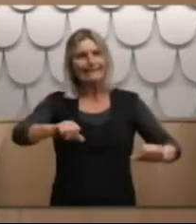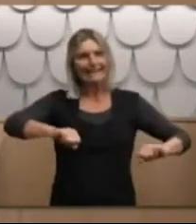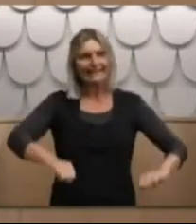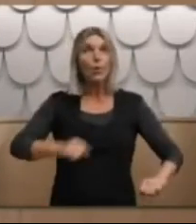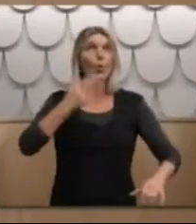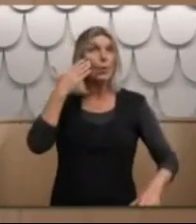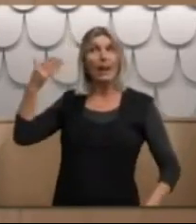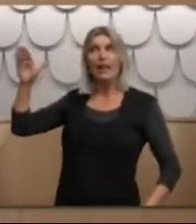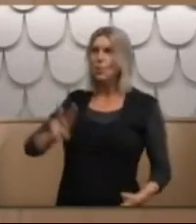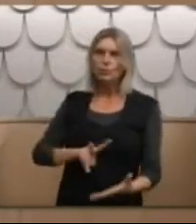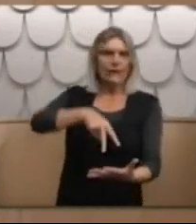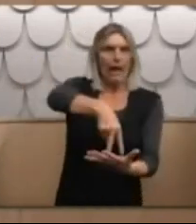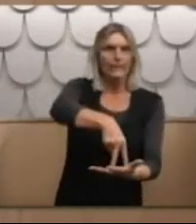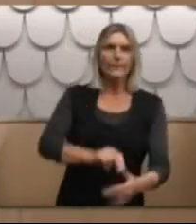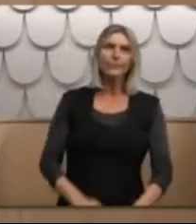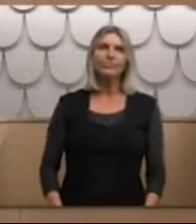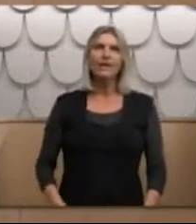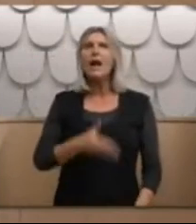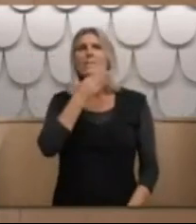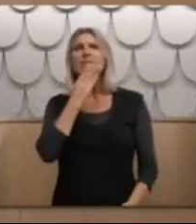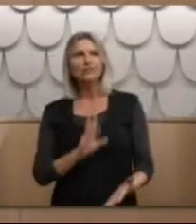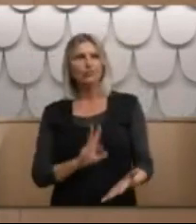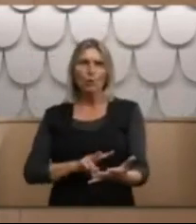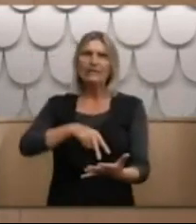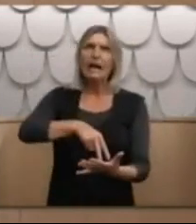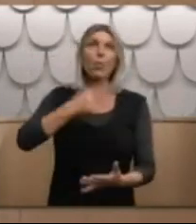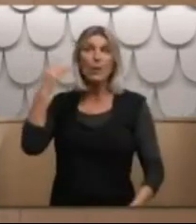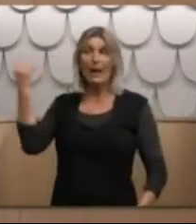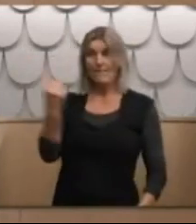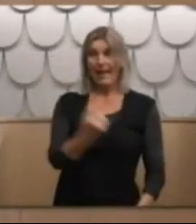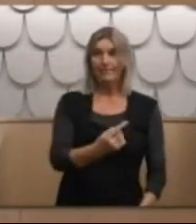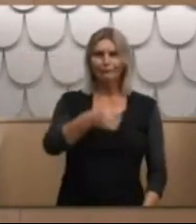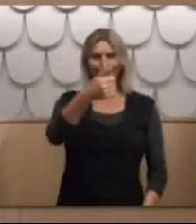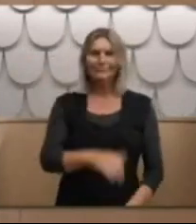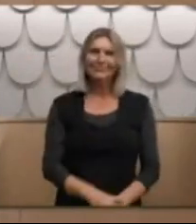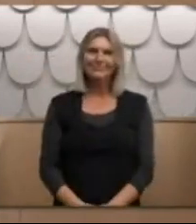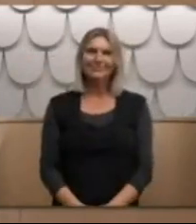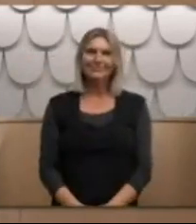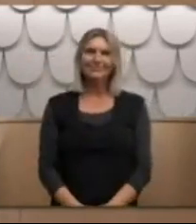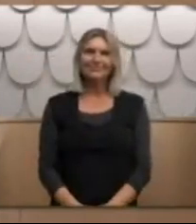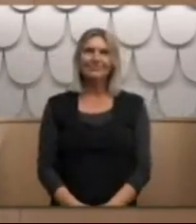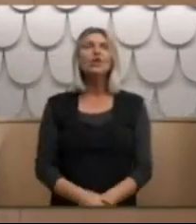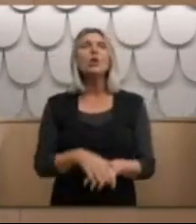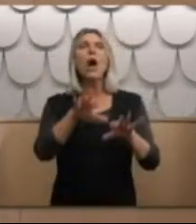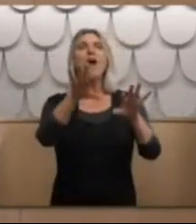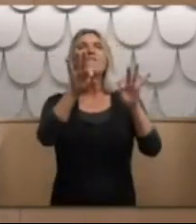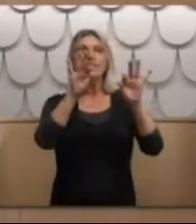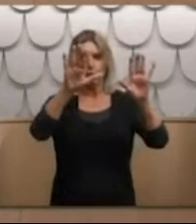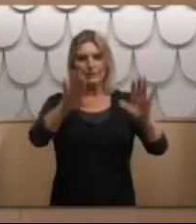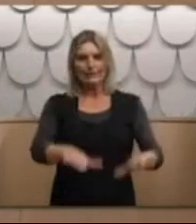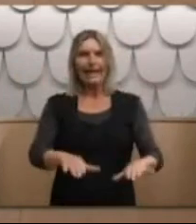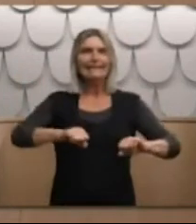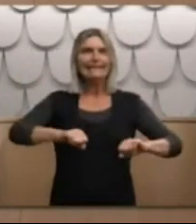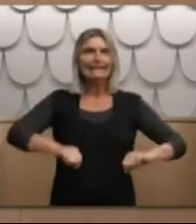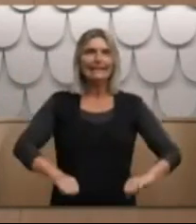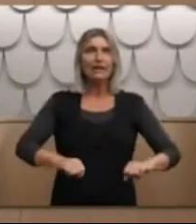when we leave, please do not stand up. And please do not stand up when we come in again. You'll be invited to stay sitting. I saw some